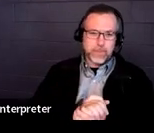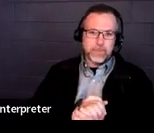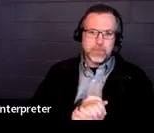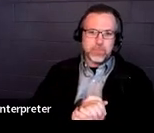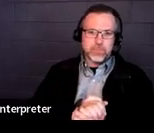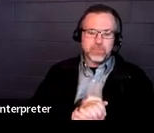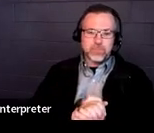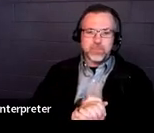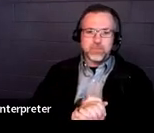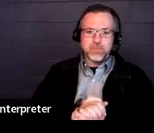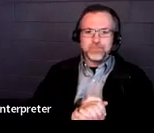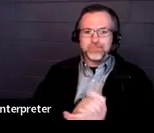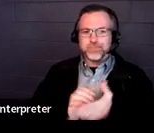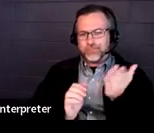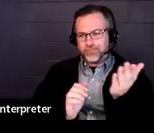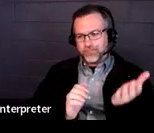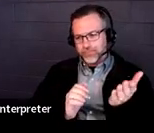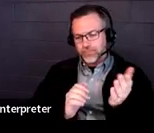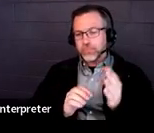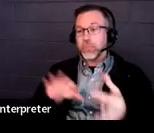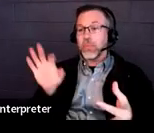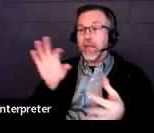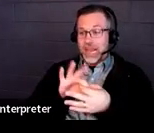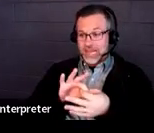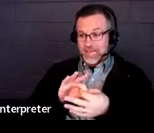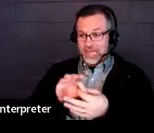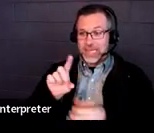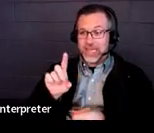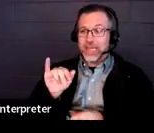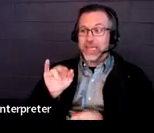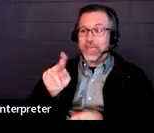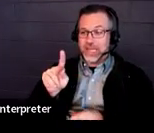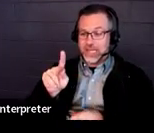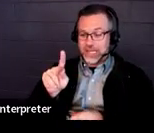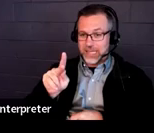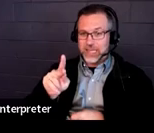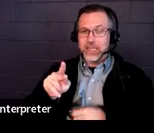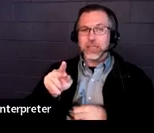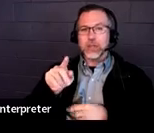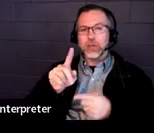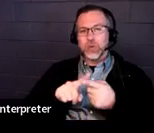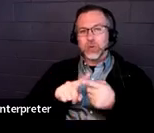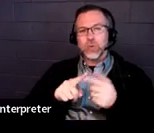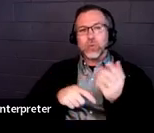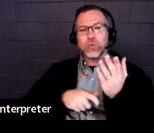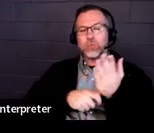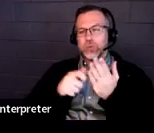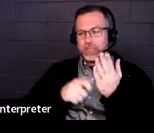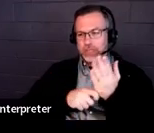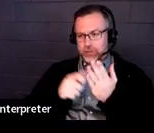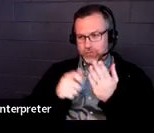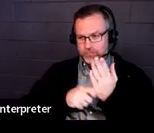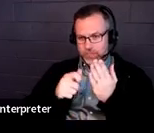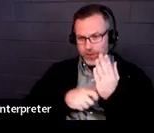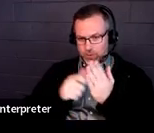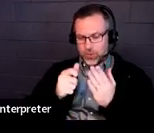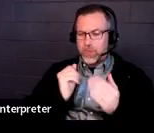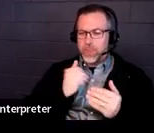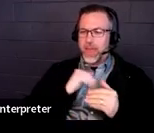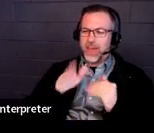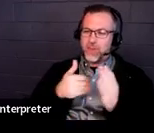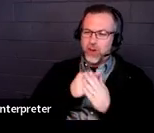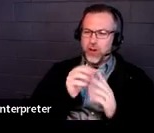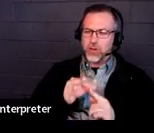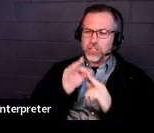Here is a copy or a link rather to the procedural manual, which has all of the special ed forms and with